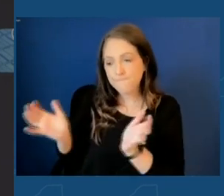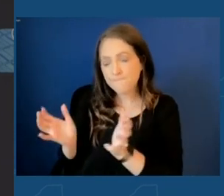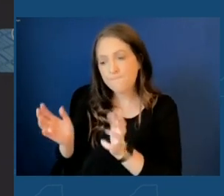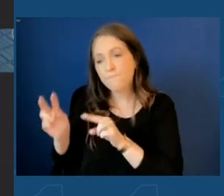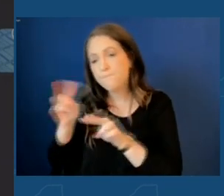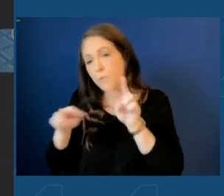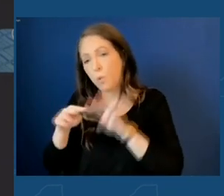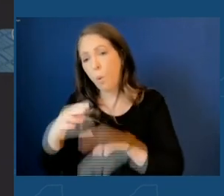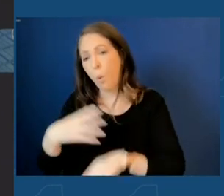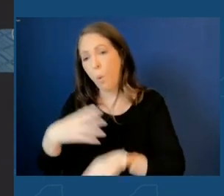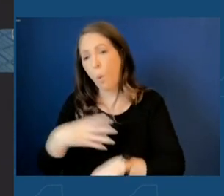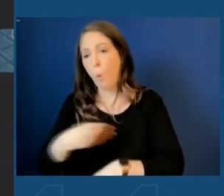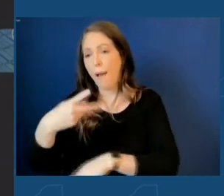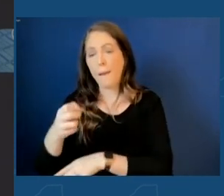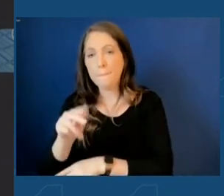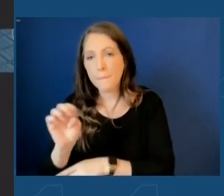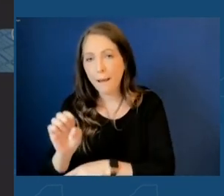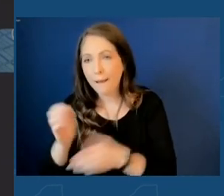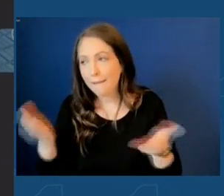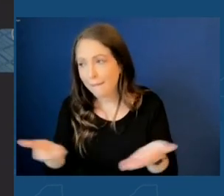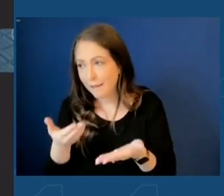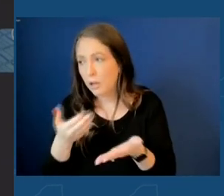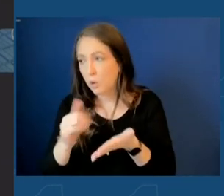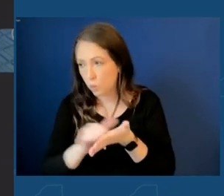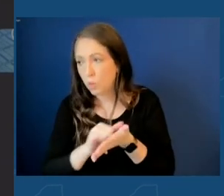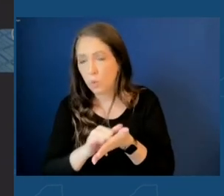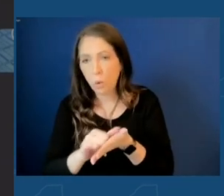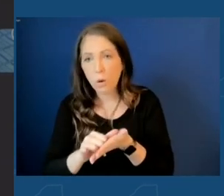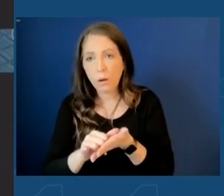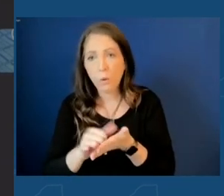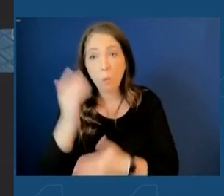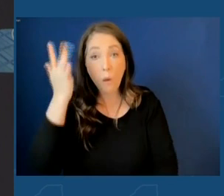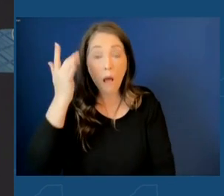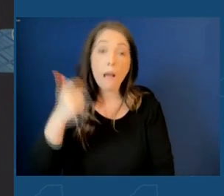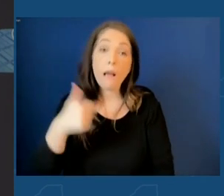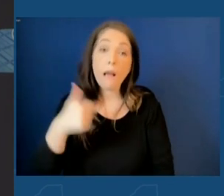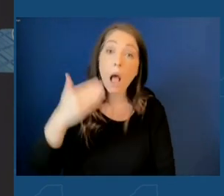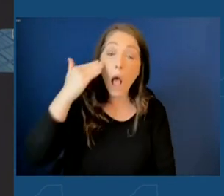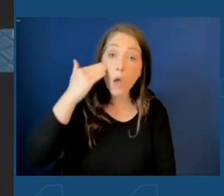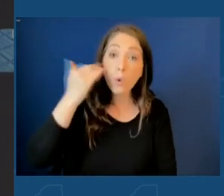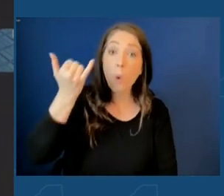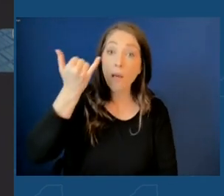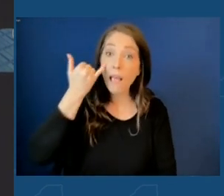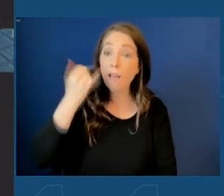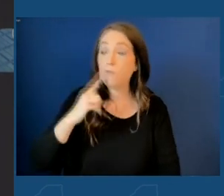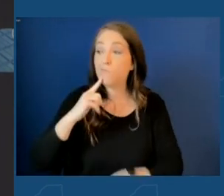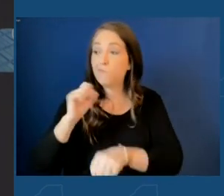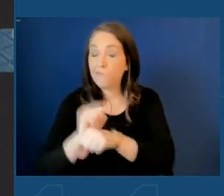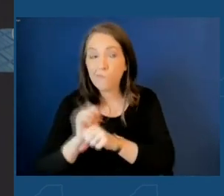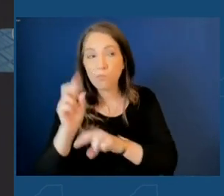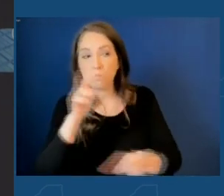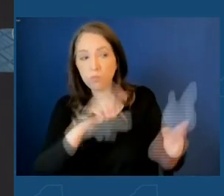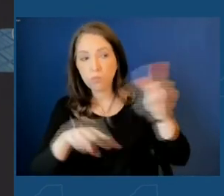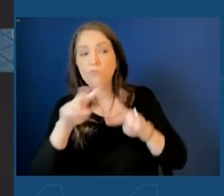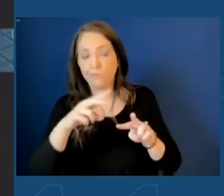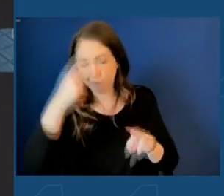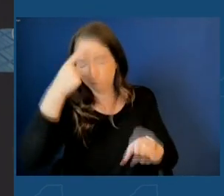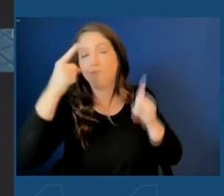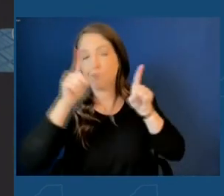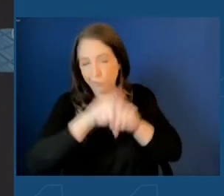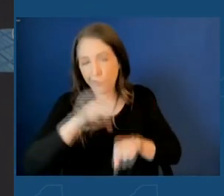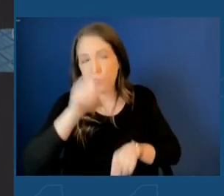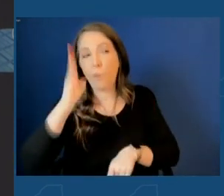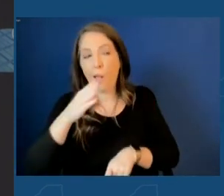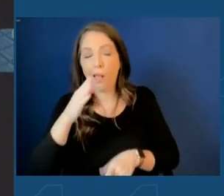Pine here in central New York because I knew if he gave it a real look, he'd agree it was the